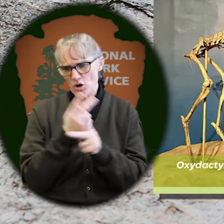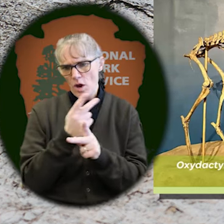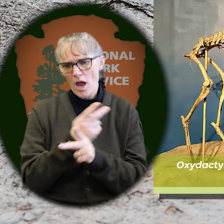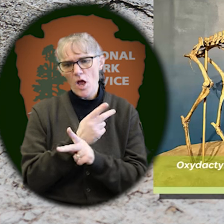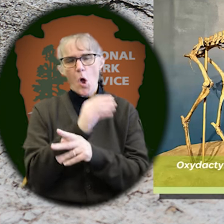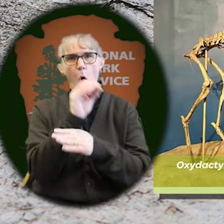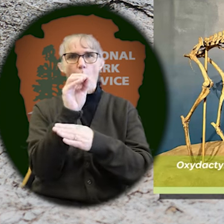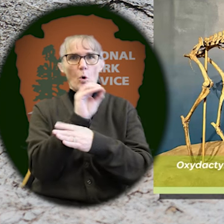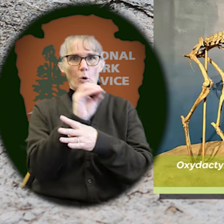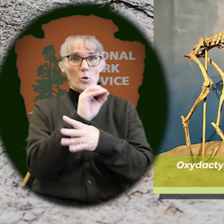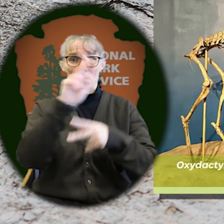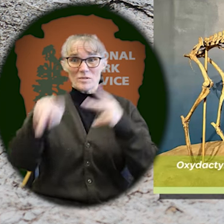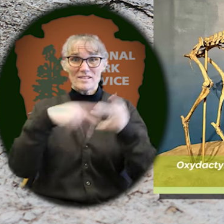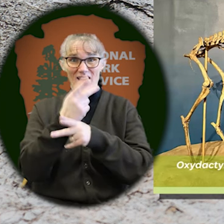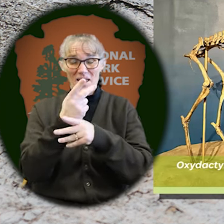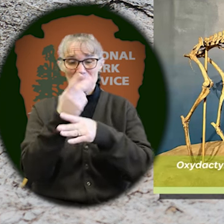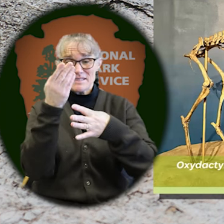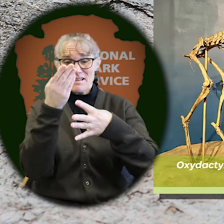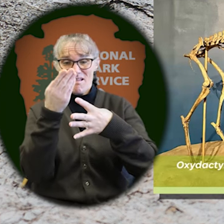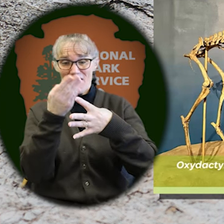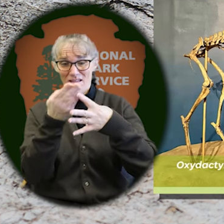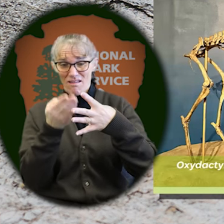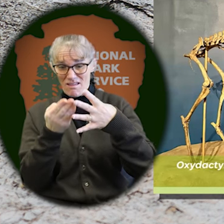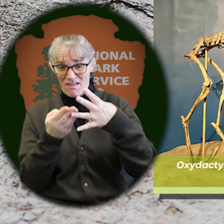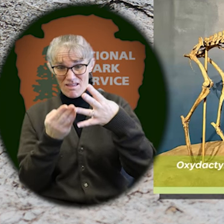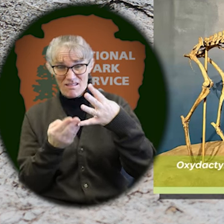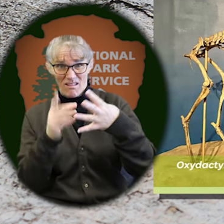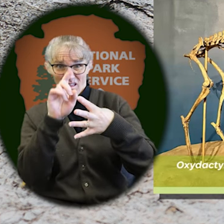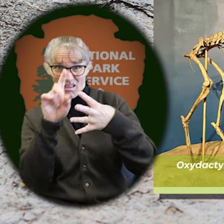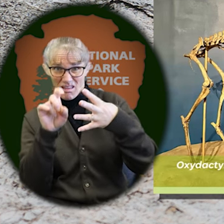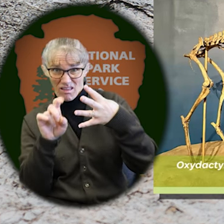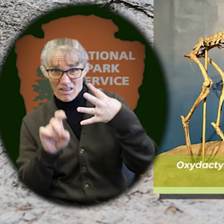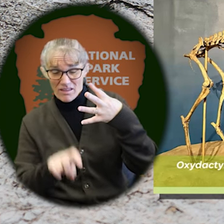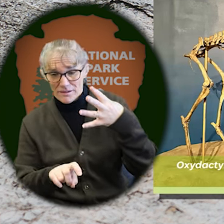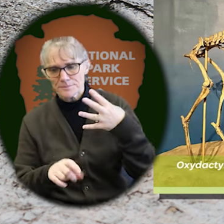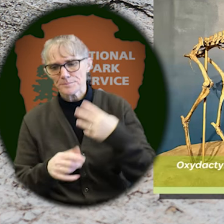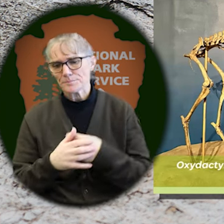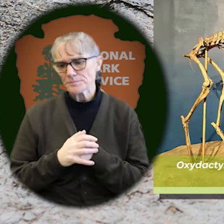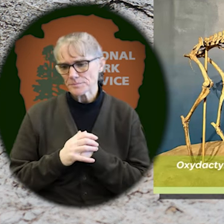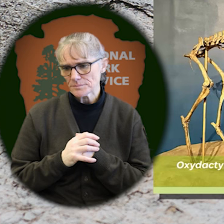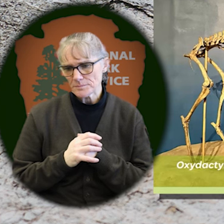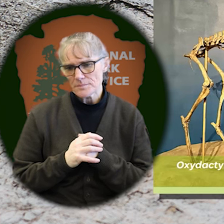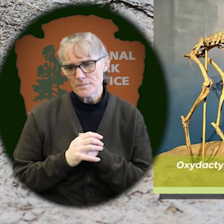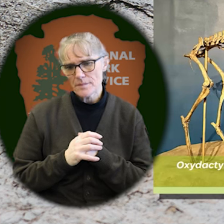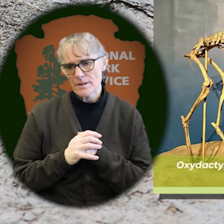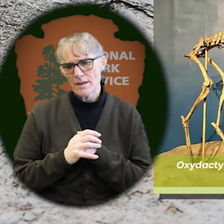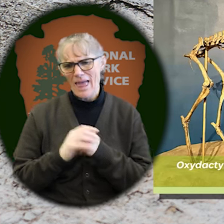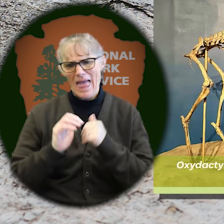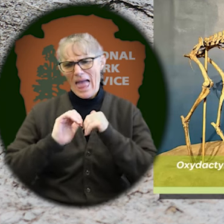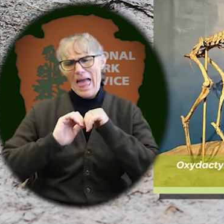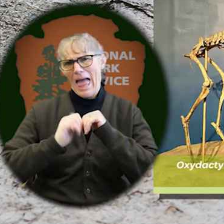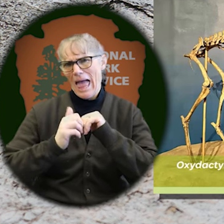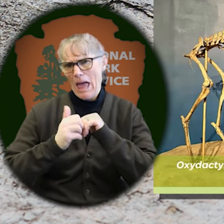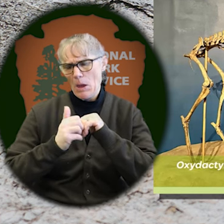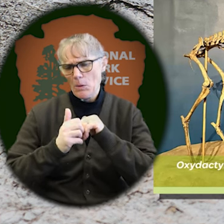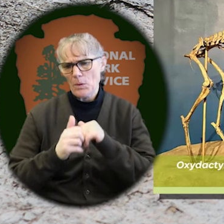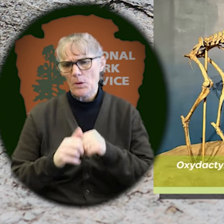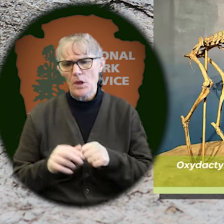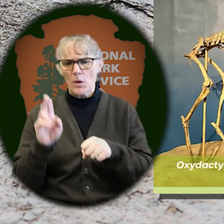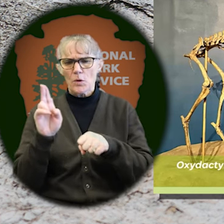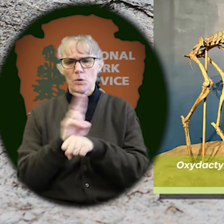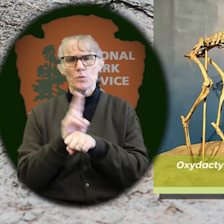redetermine if species names are still valid within Oxidactylis. And I do this by